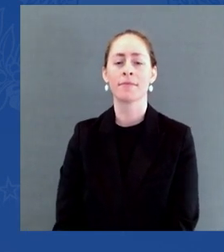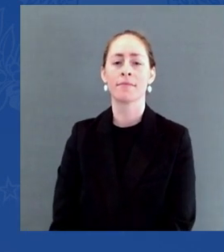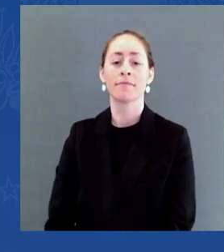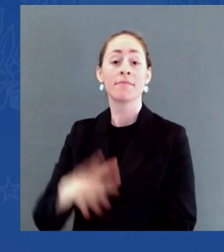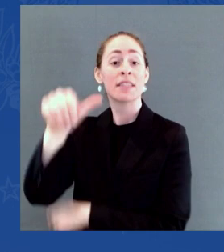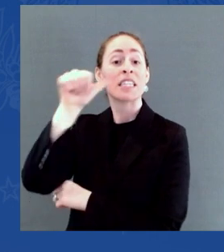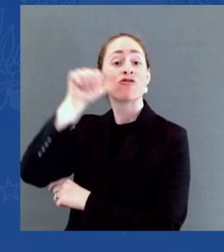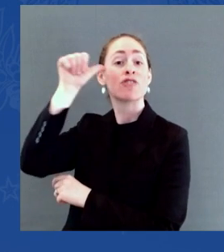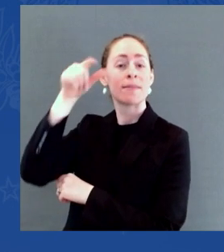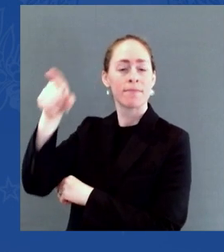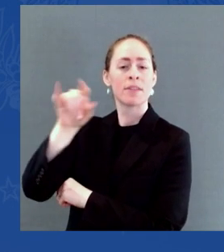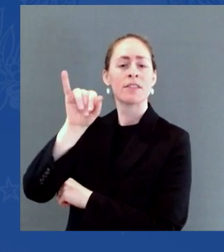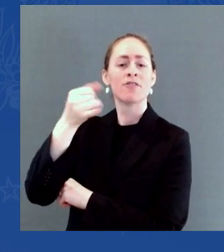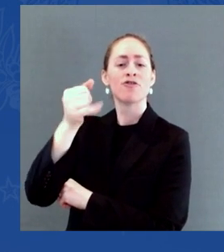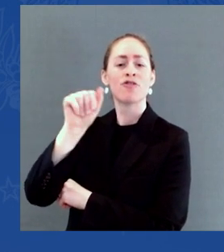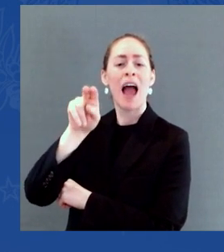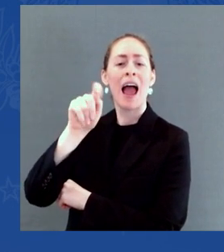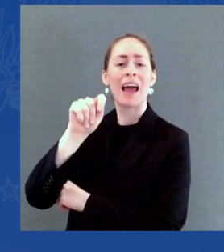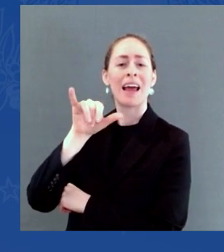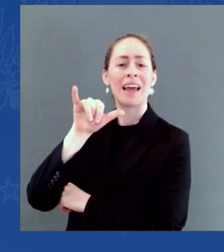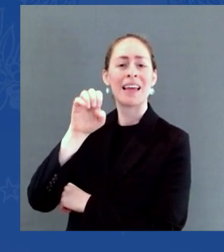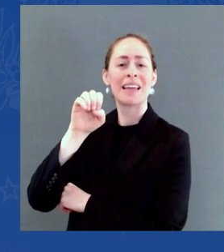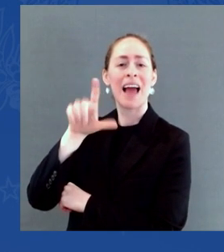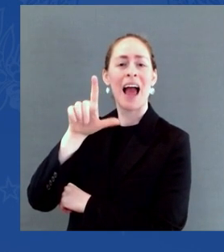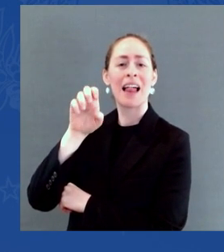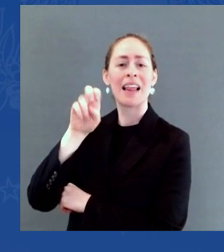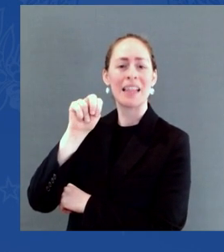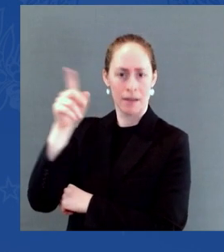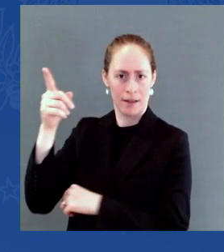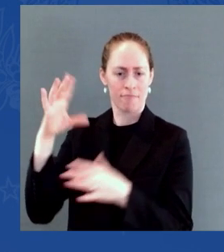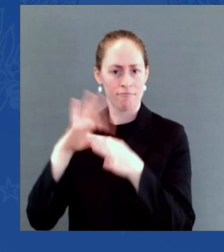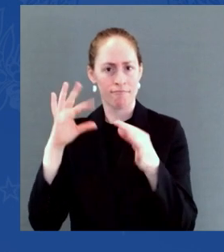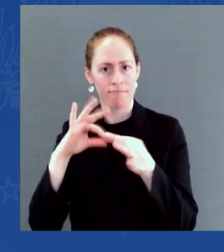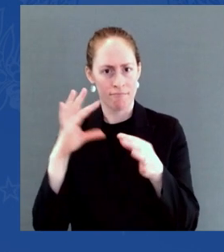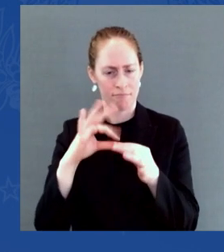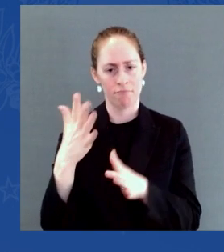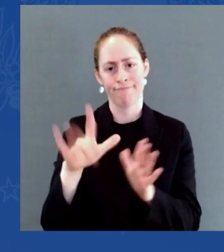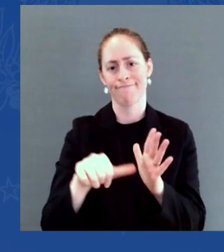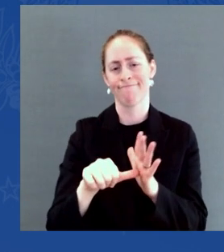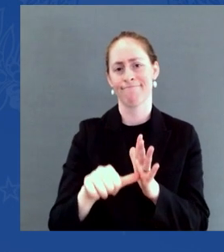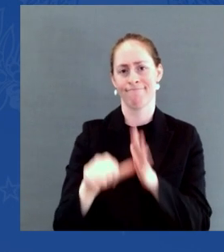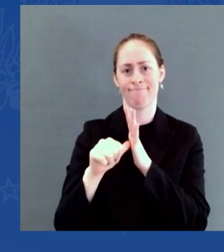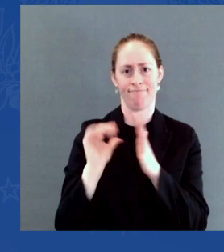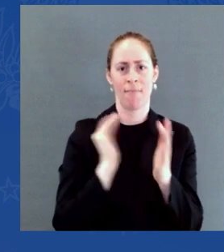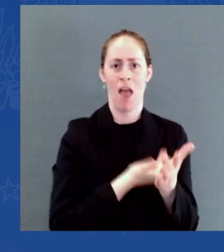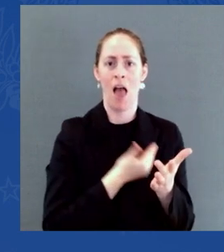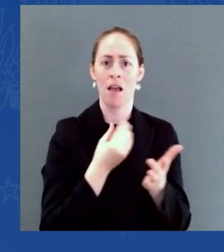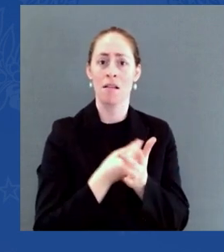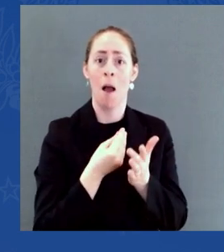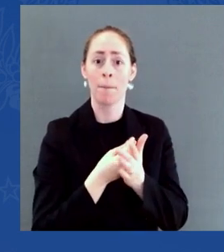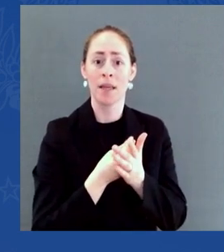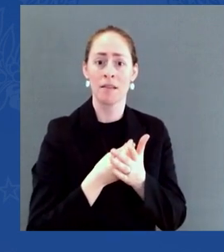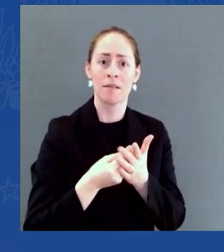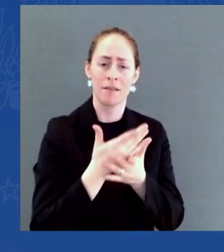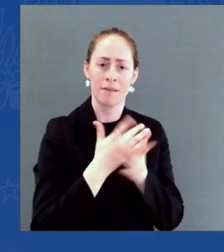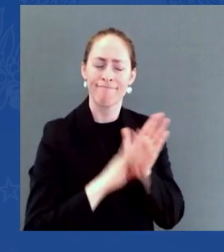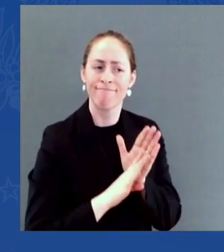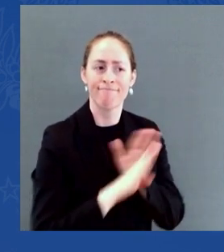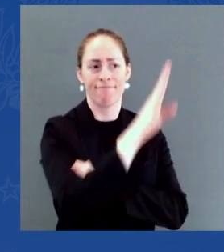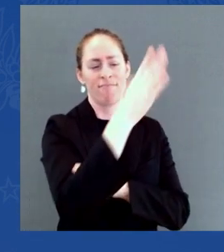I took office, we've had a record job creation, 5.6 million new jobs since January 20th of this year.